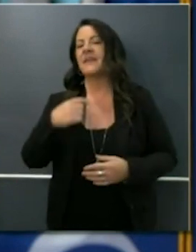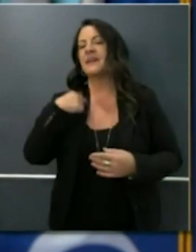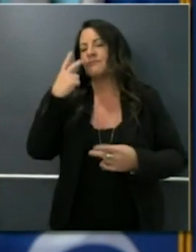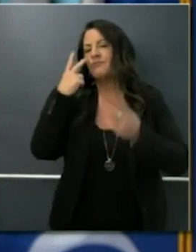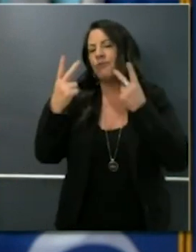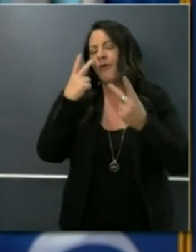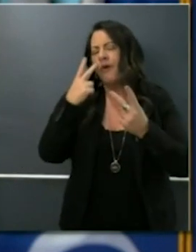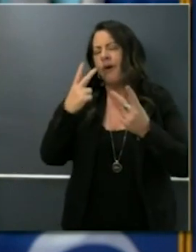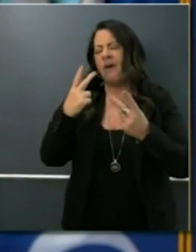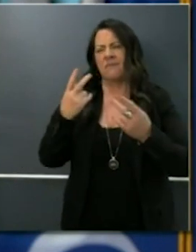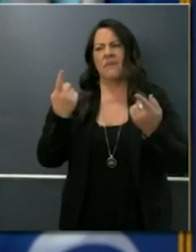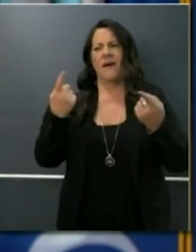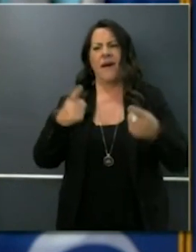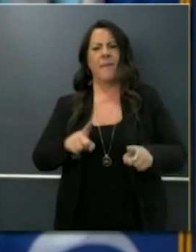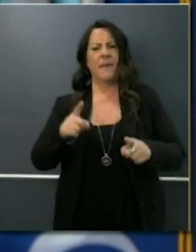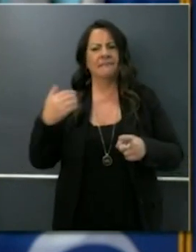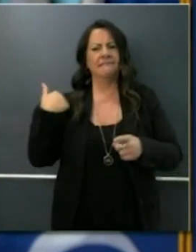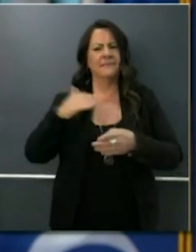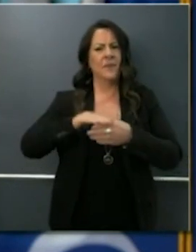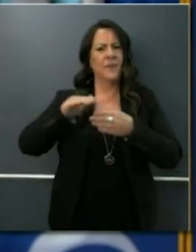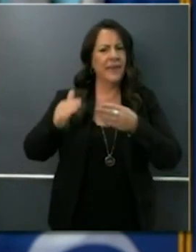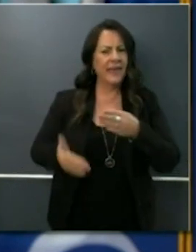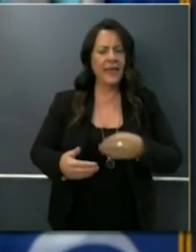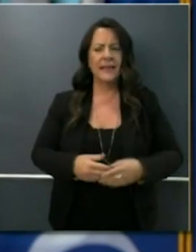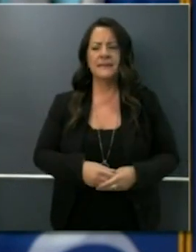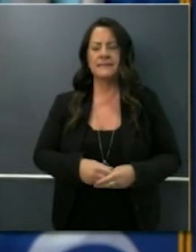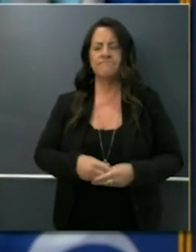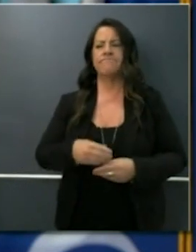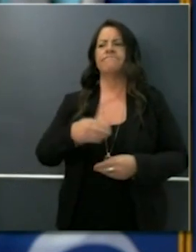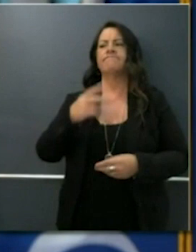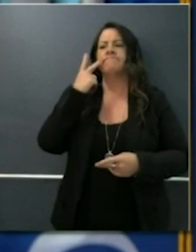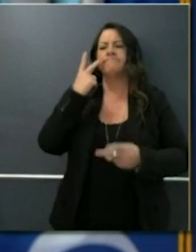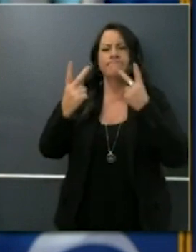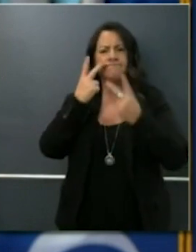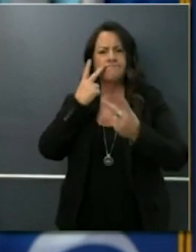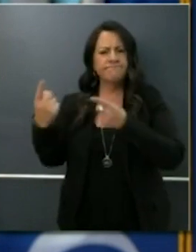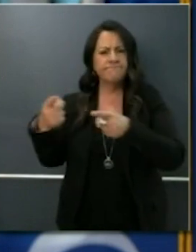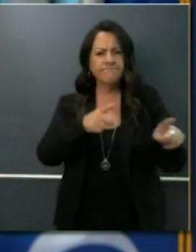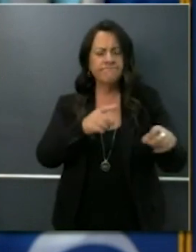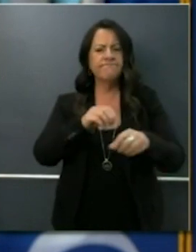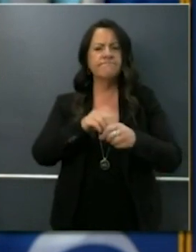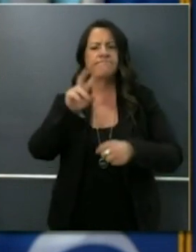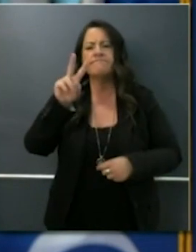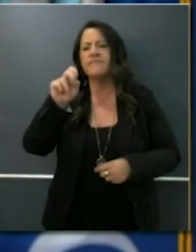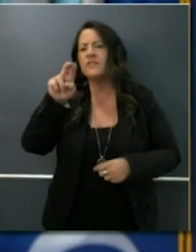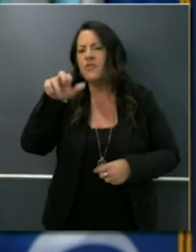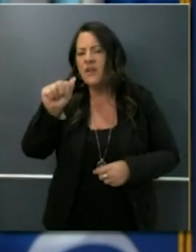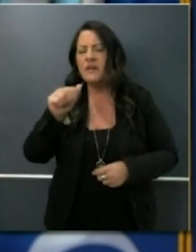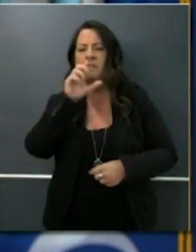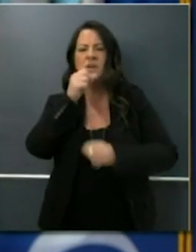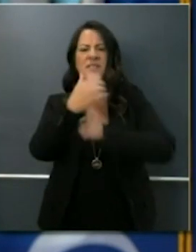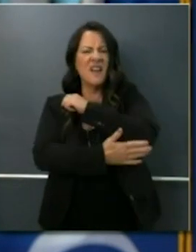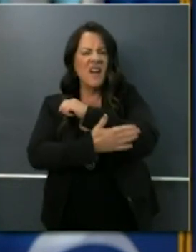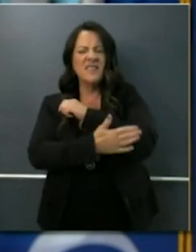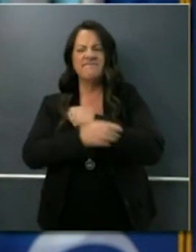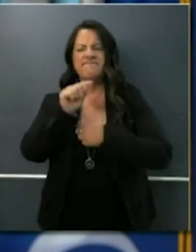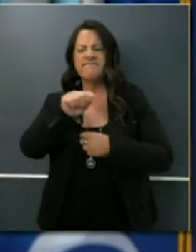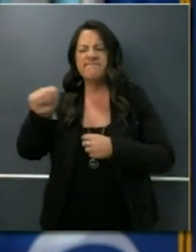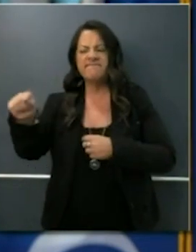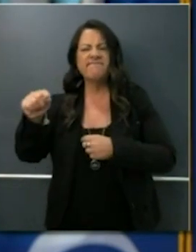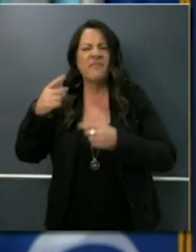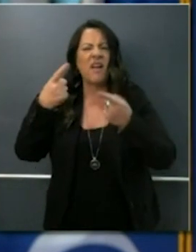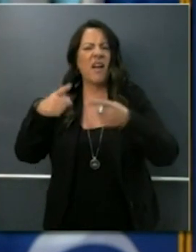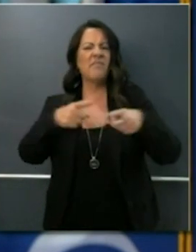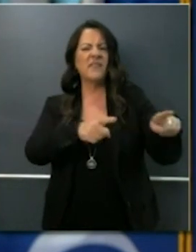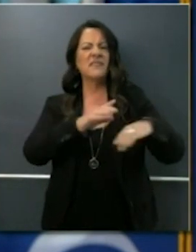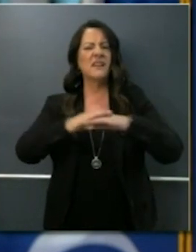over the weekend, the images down in Orange County and Ventura County on our beaches. Those images are an